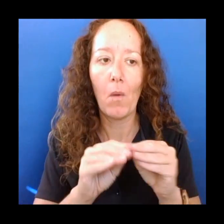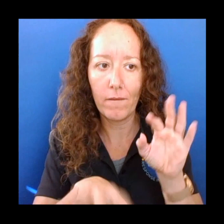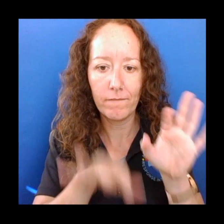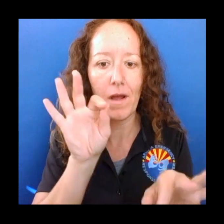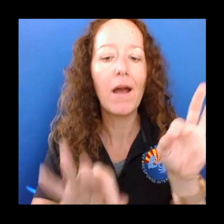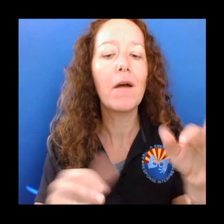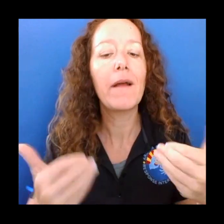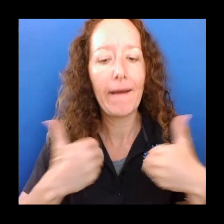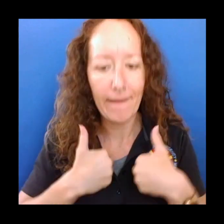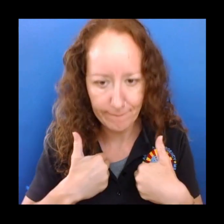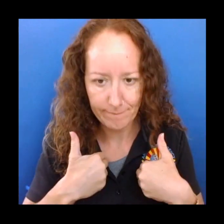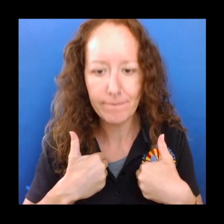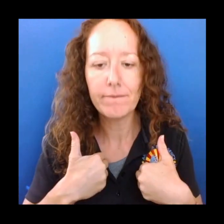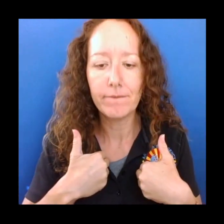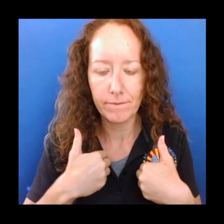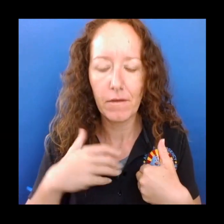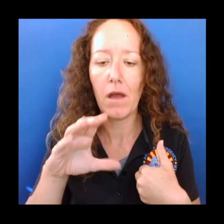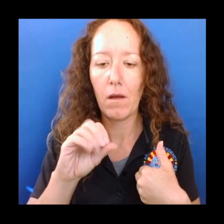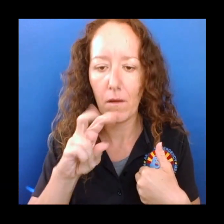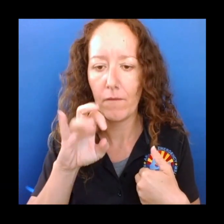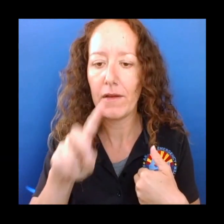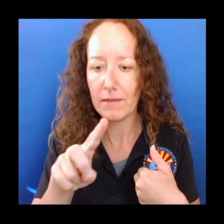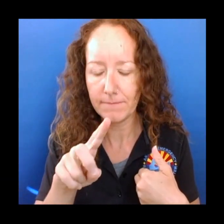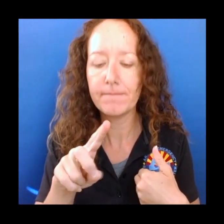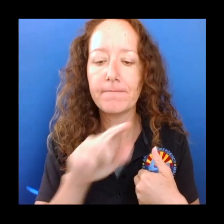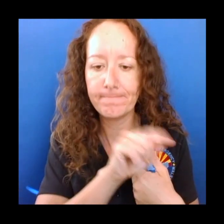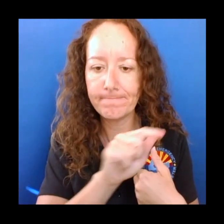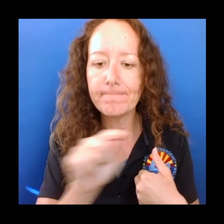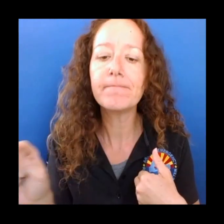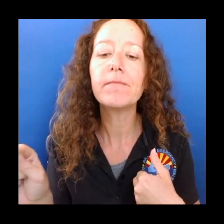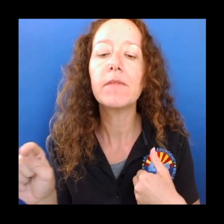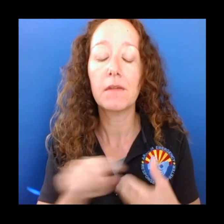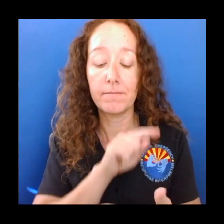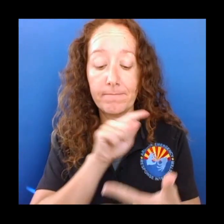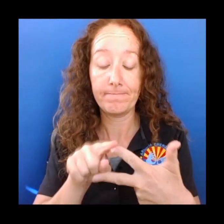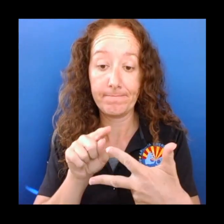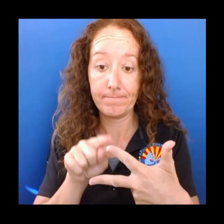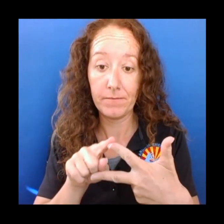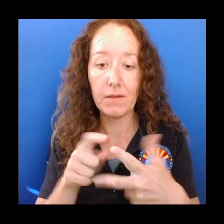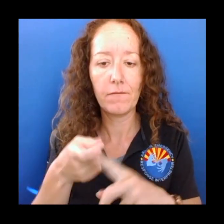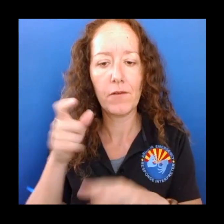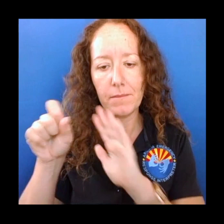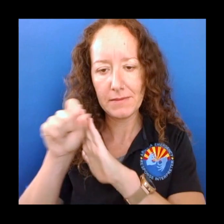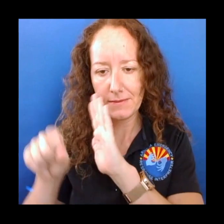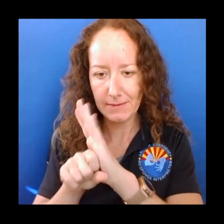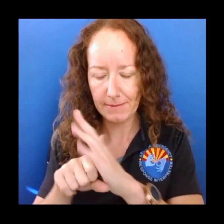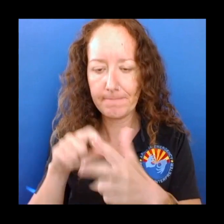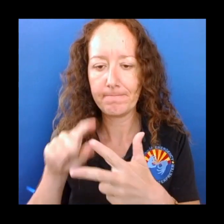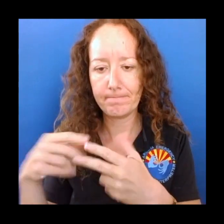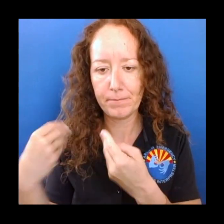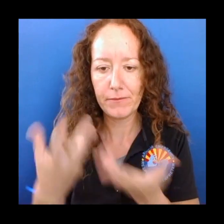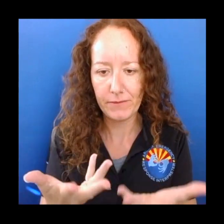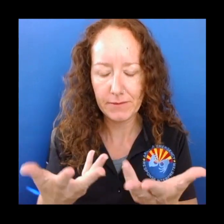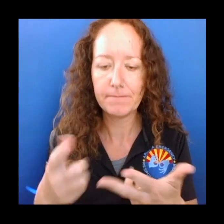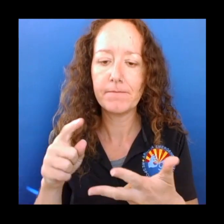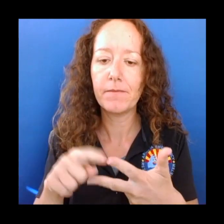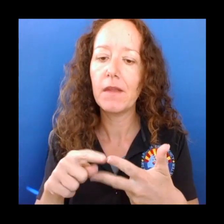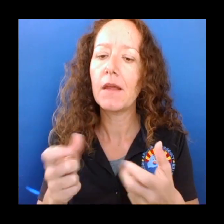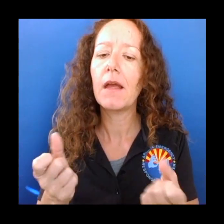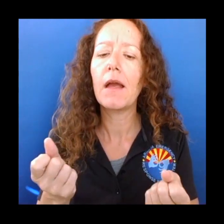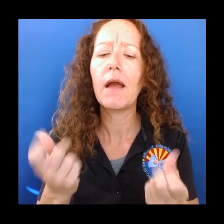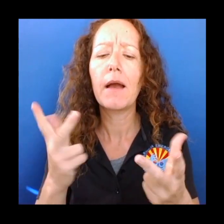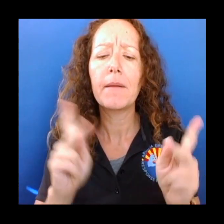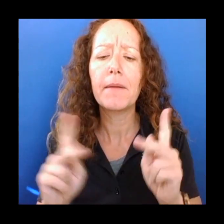second graph is a graph that's from the state and this shows the number of COVID-like illnesses that are being seen in the emergency